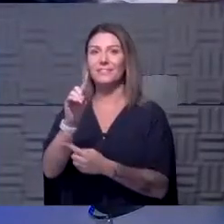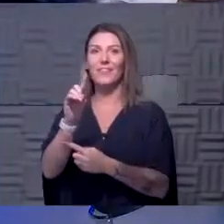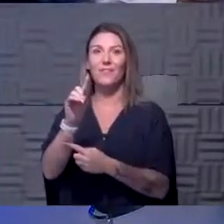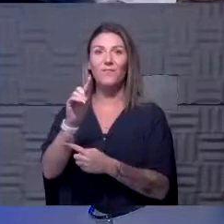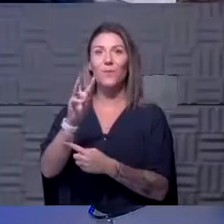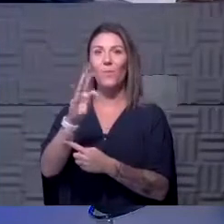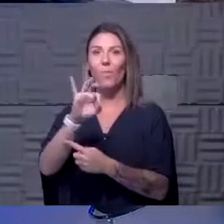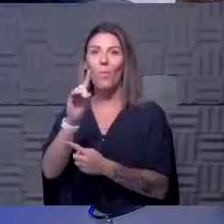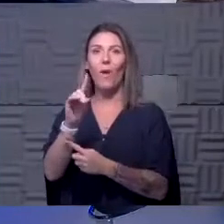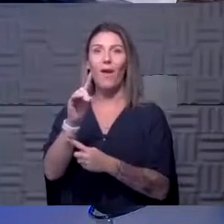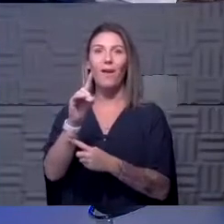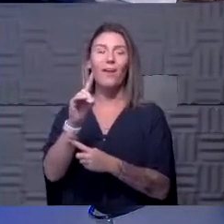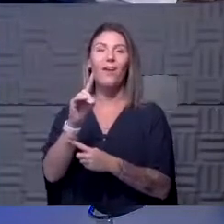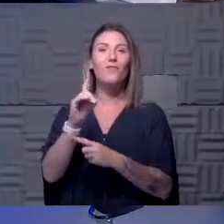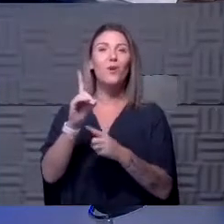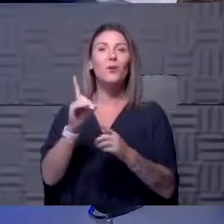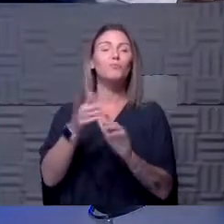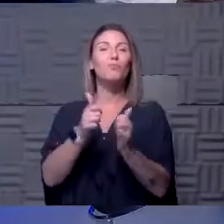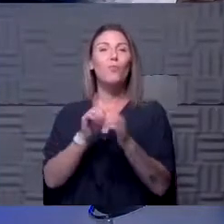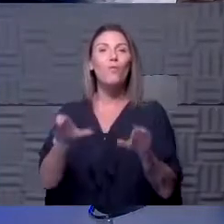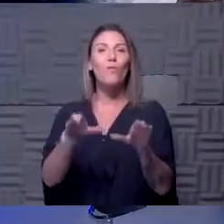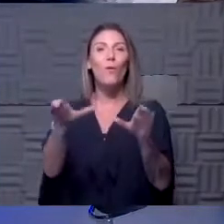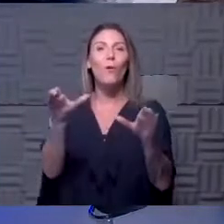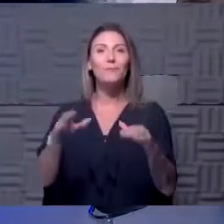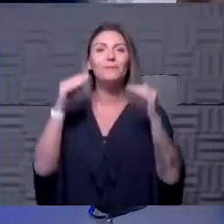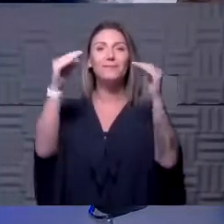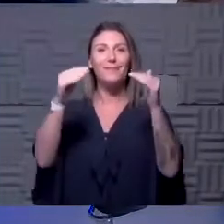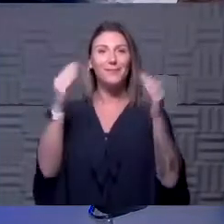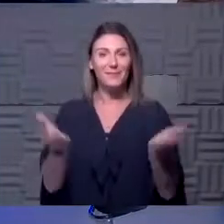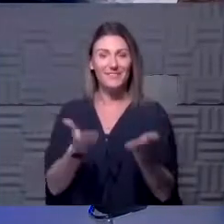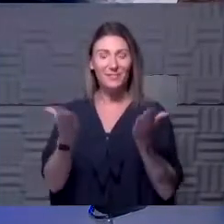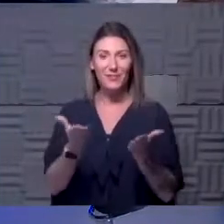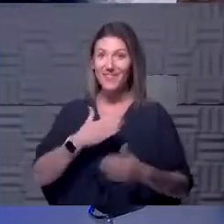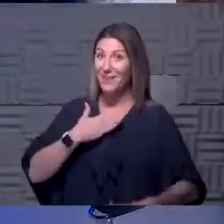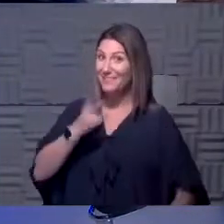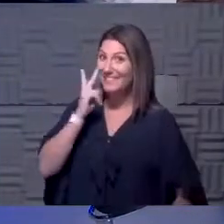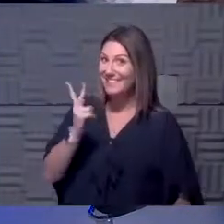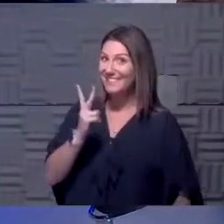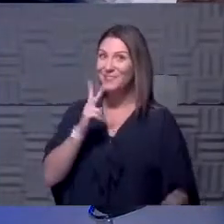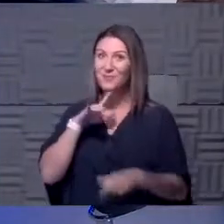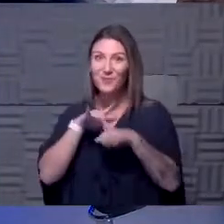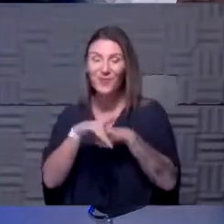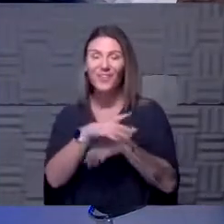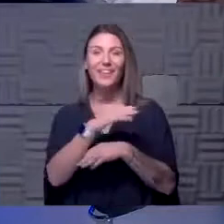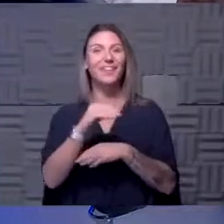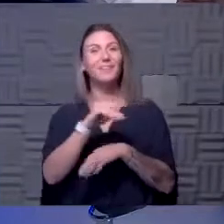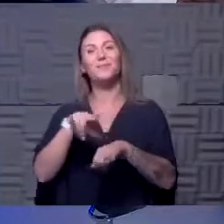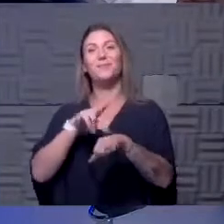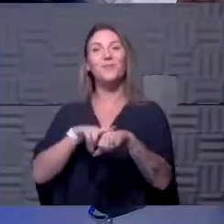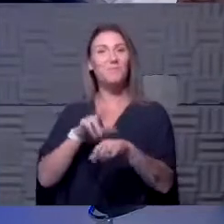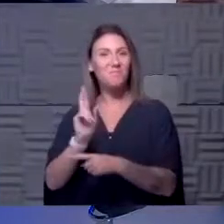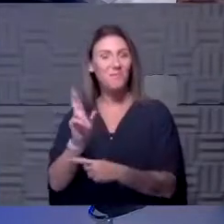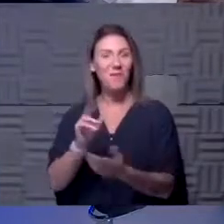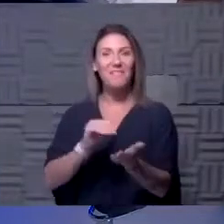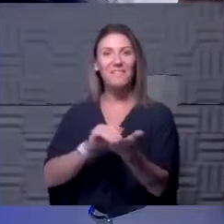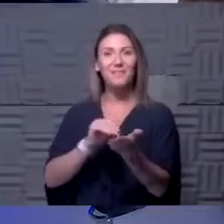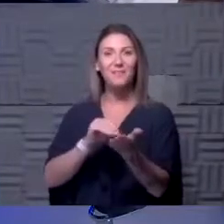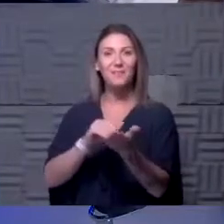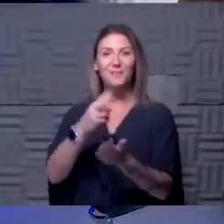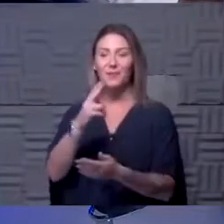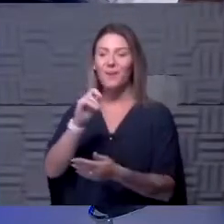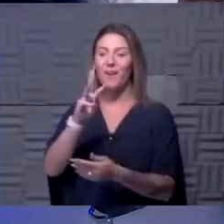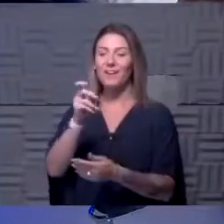Performance Enhancement here at the Health System. How are you? Very well. How are you? Glad to see you bright and early. of course, Dr. Hawkinson, of course. How are you today?